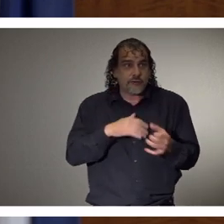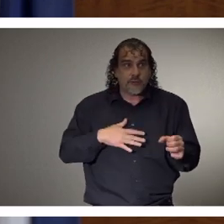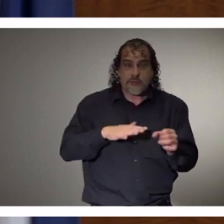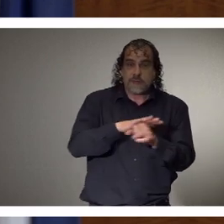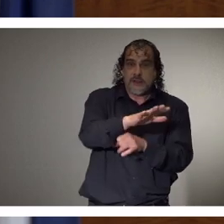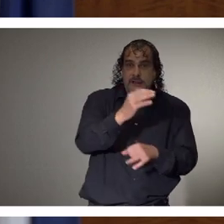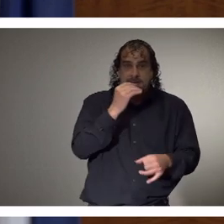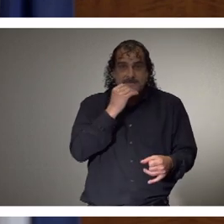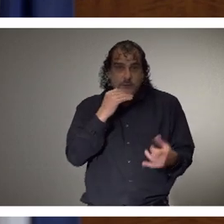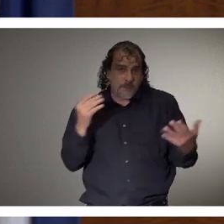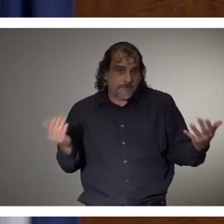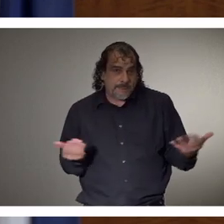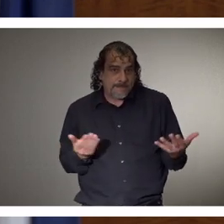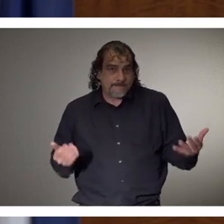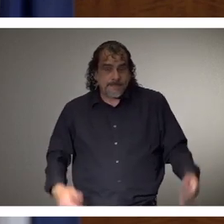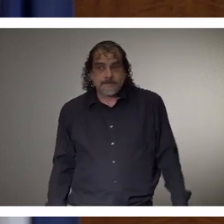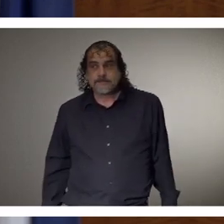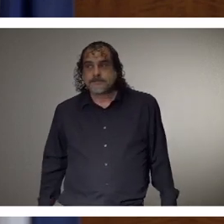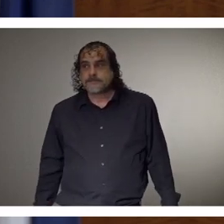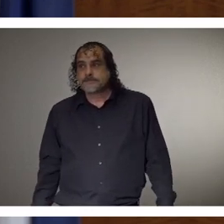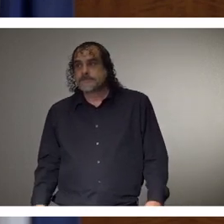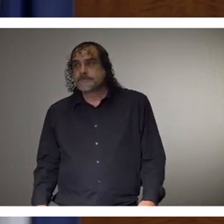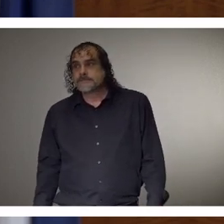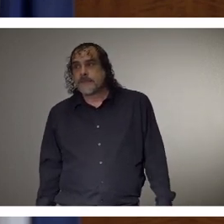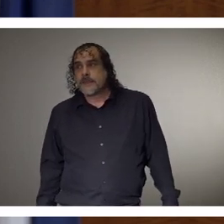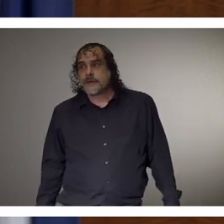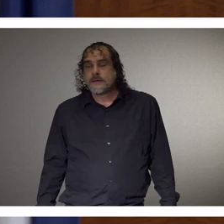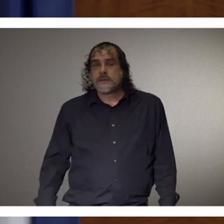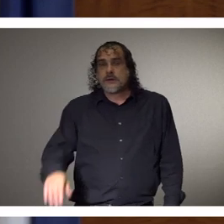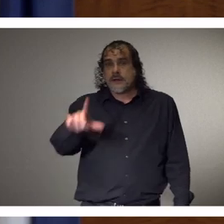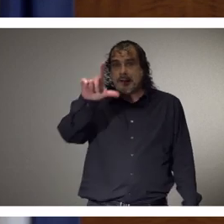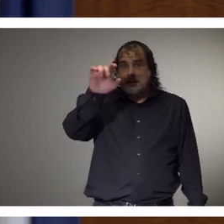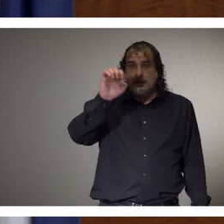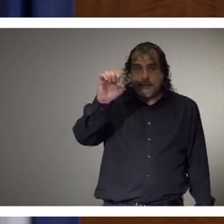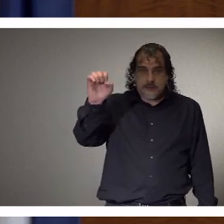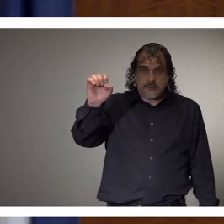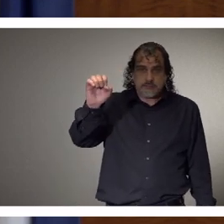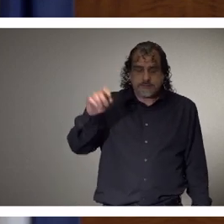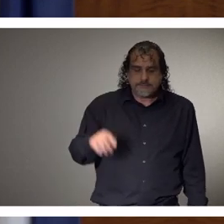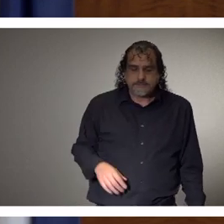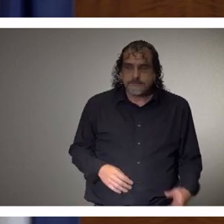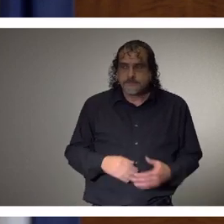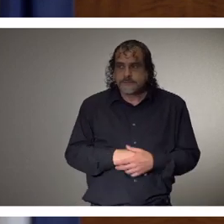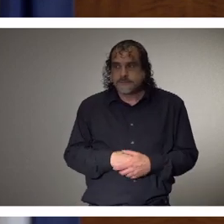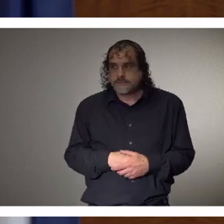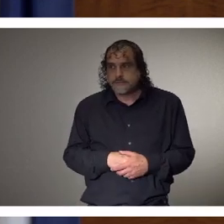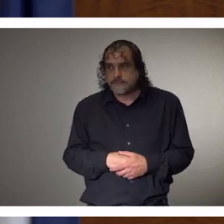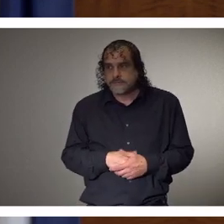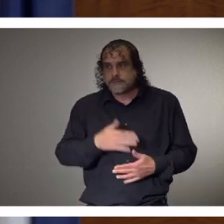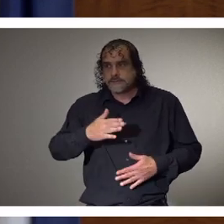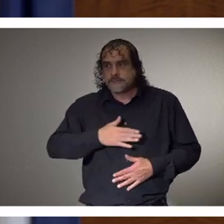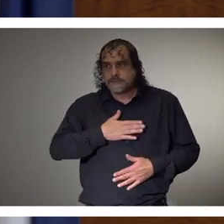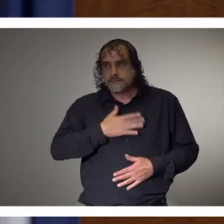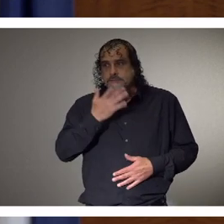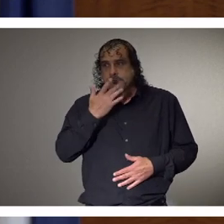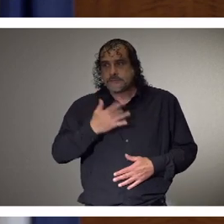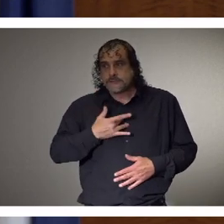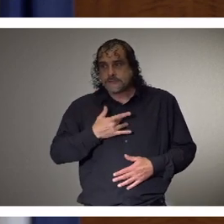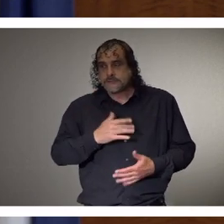continues without interruption. To Mr. Lee Stingson. Lee, happy birthday.